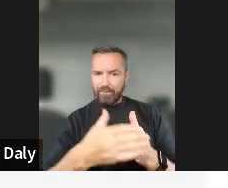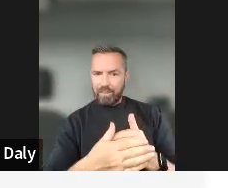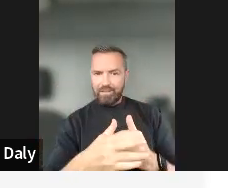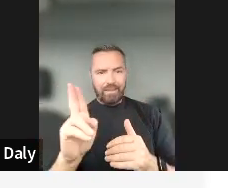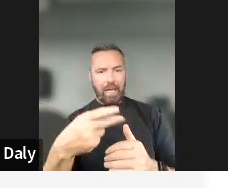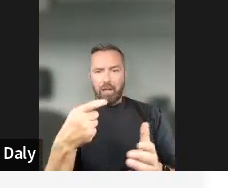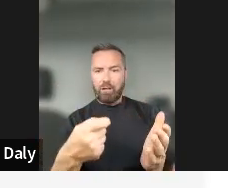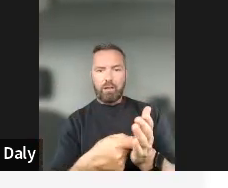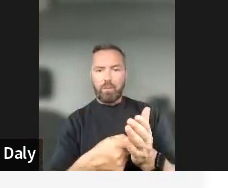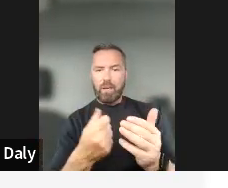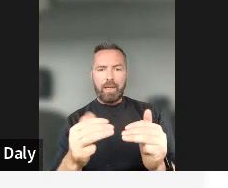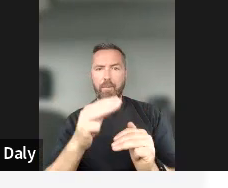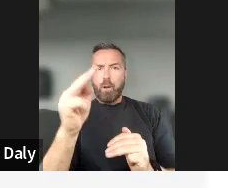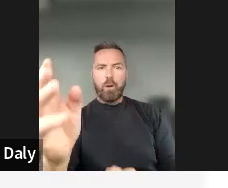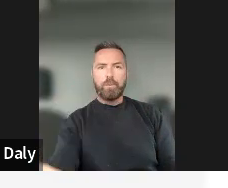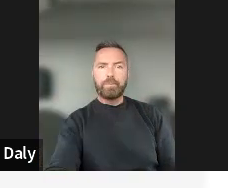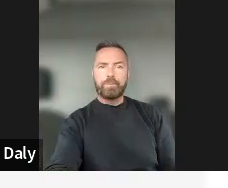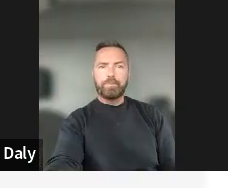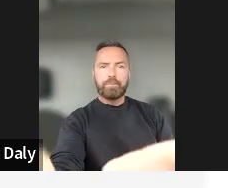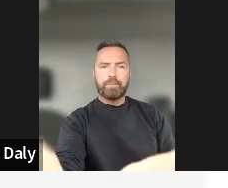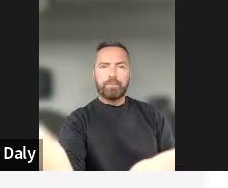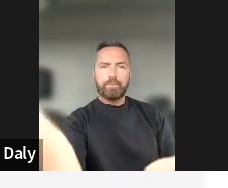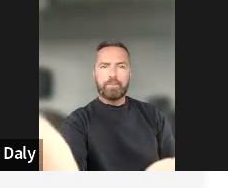you have